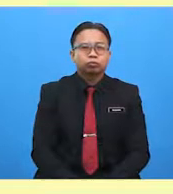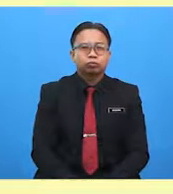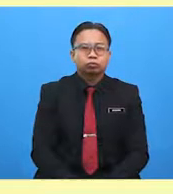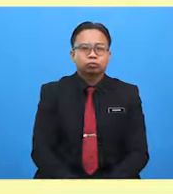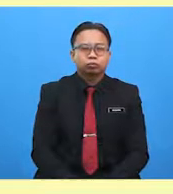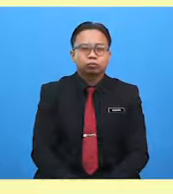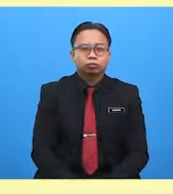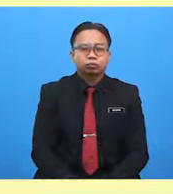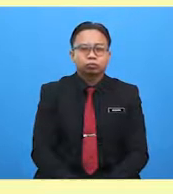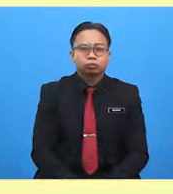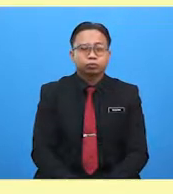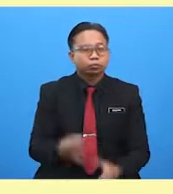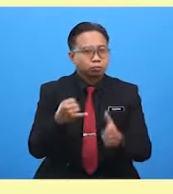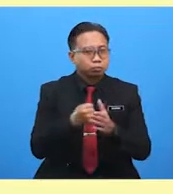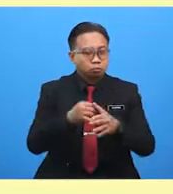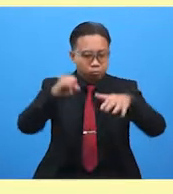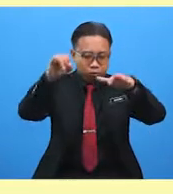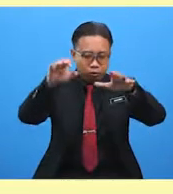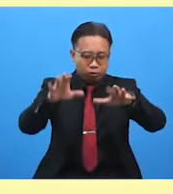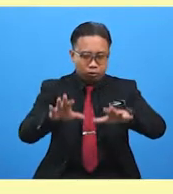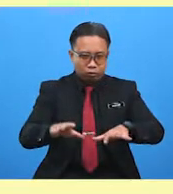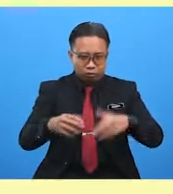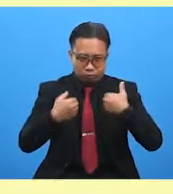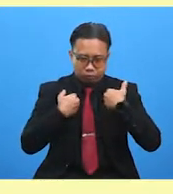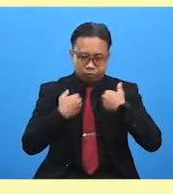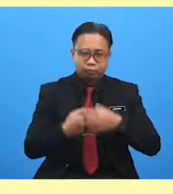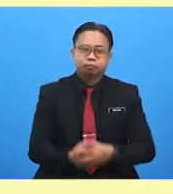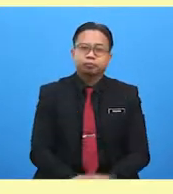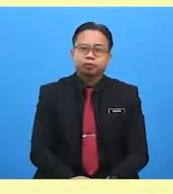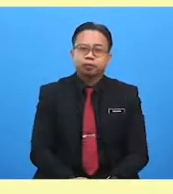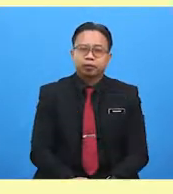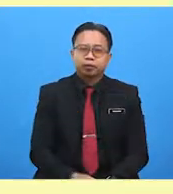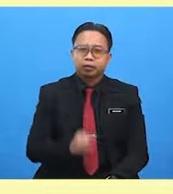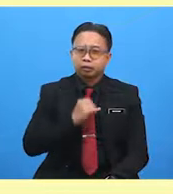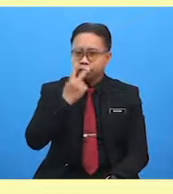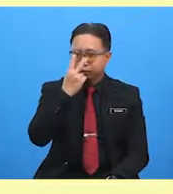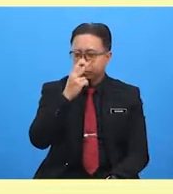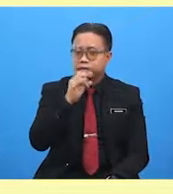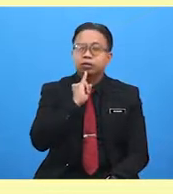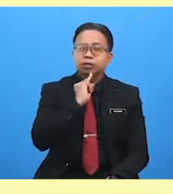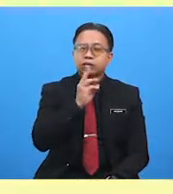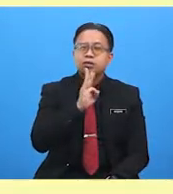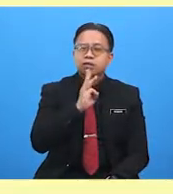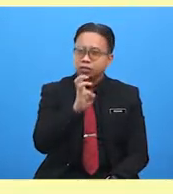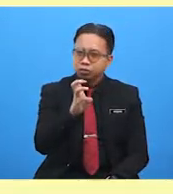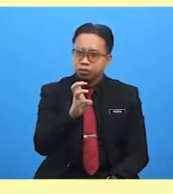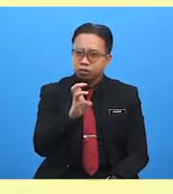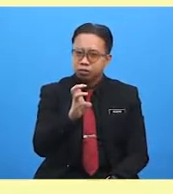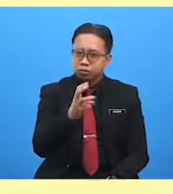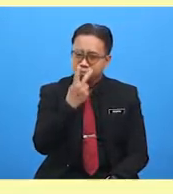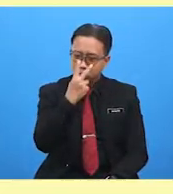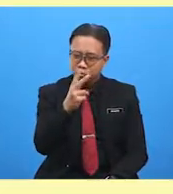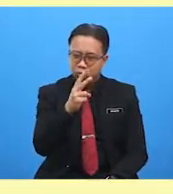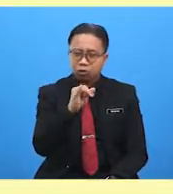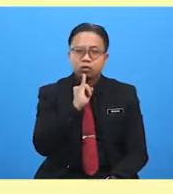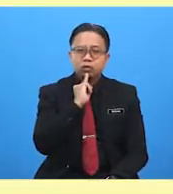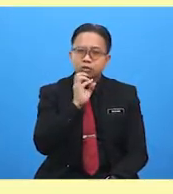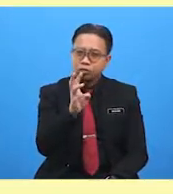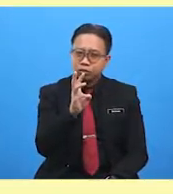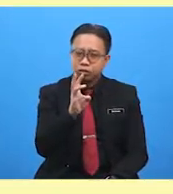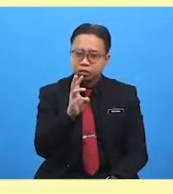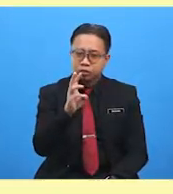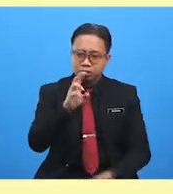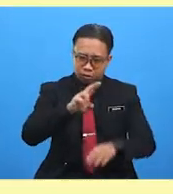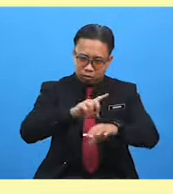now?